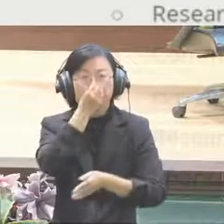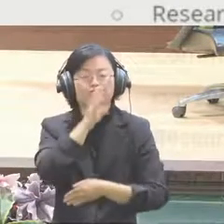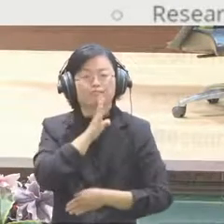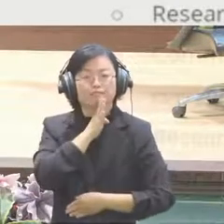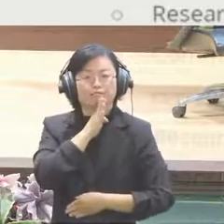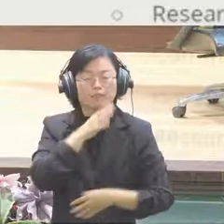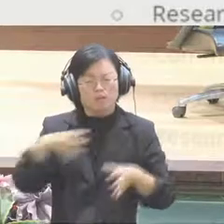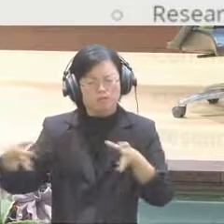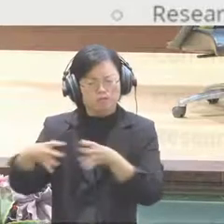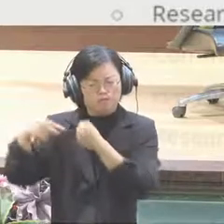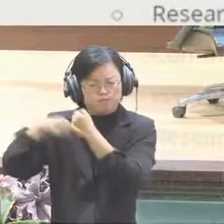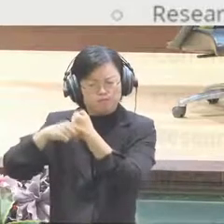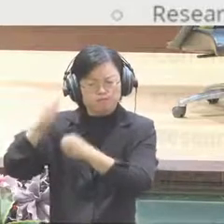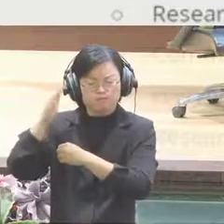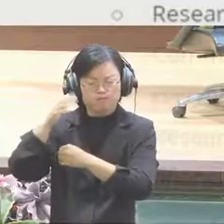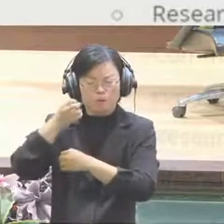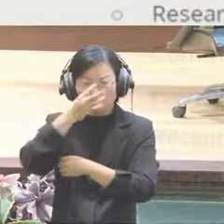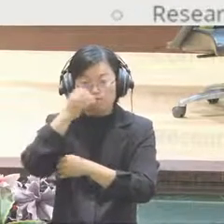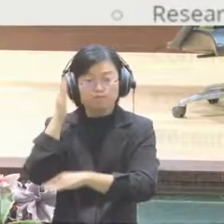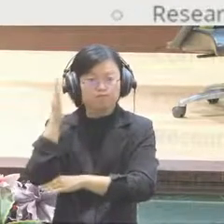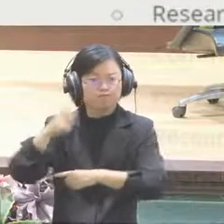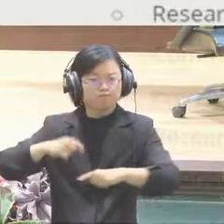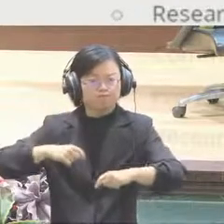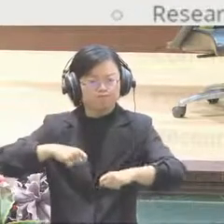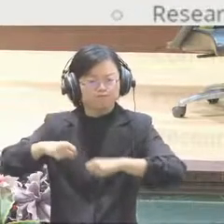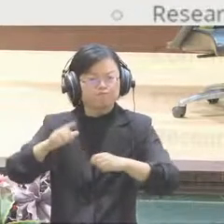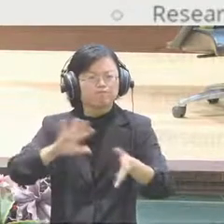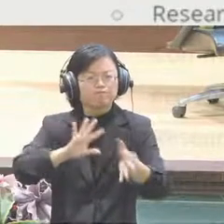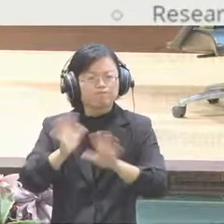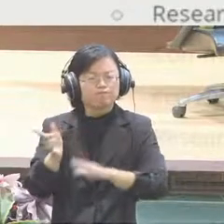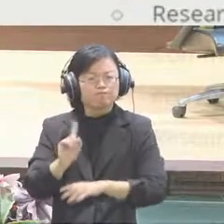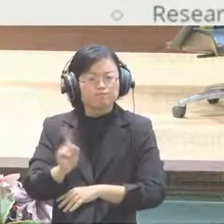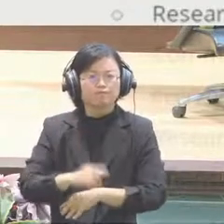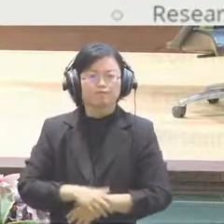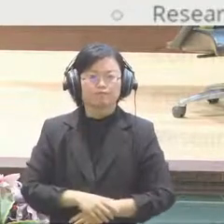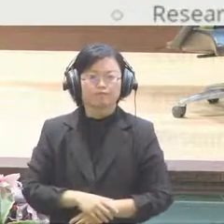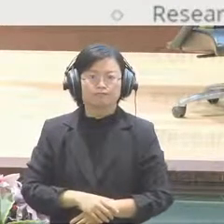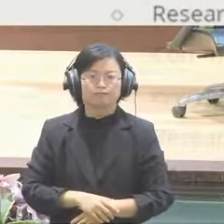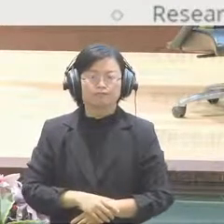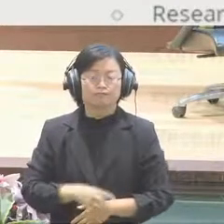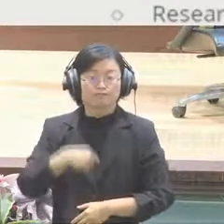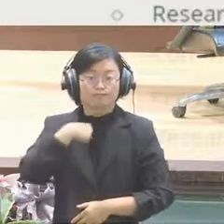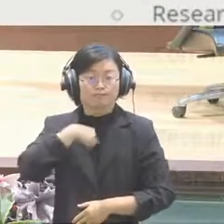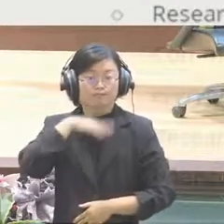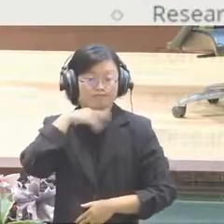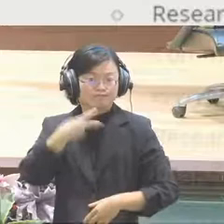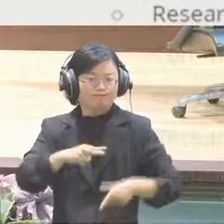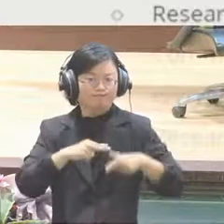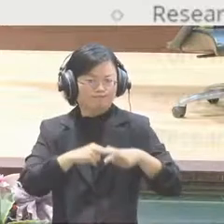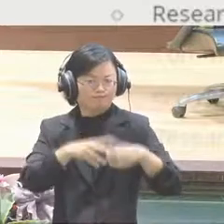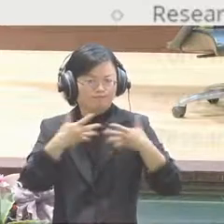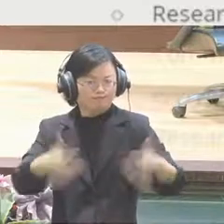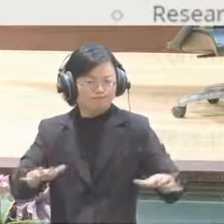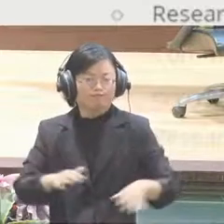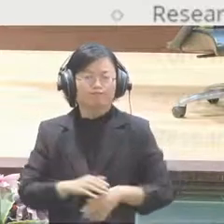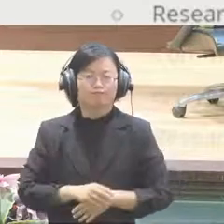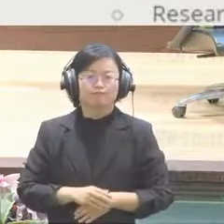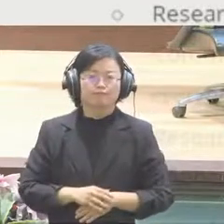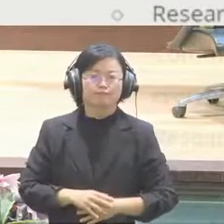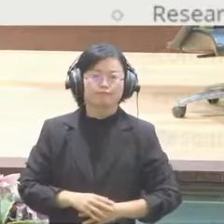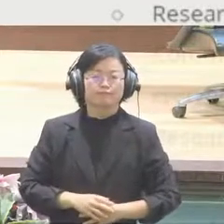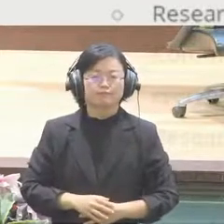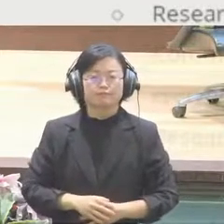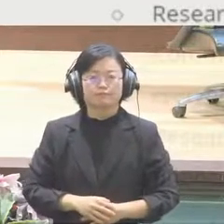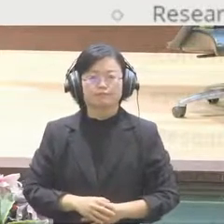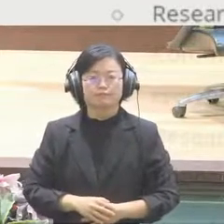we'll explain a bit more in the coming few slides. And we are adopting quite a